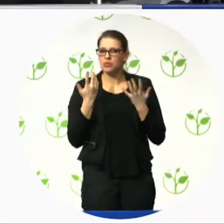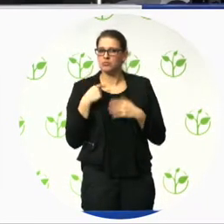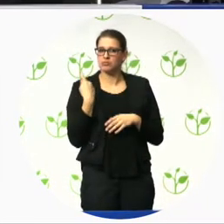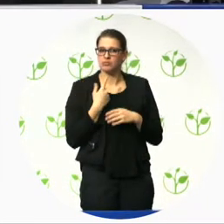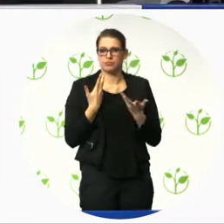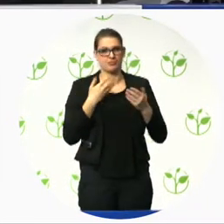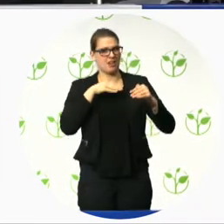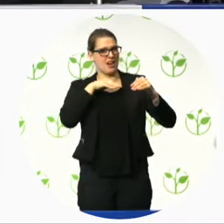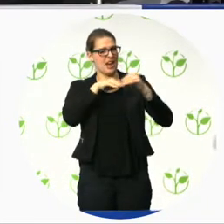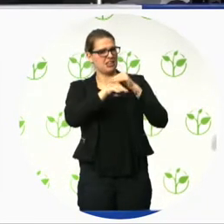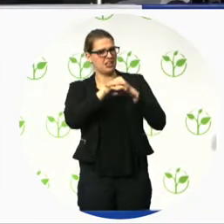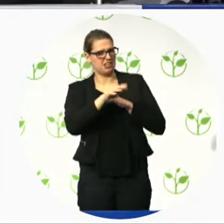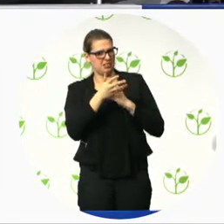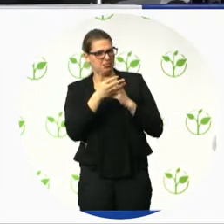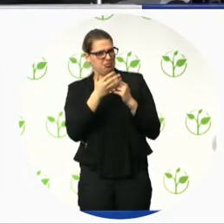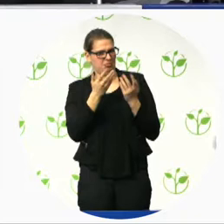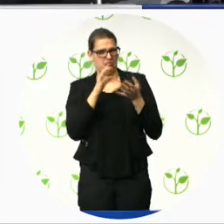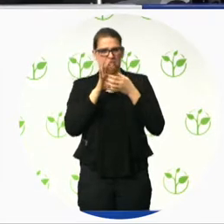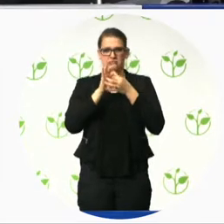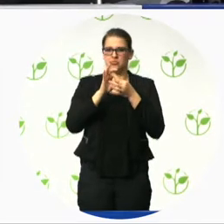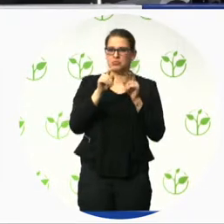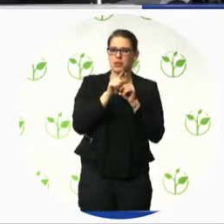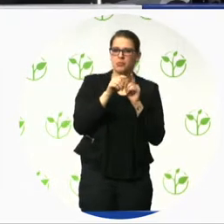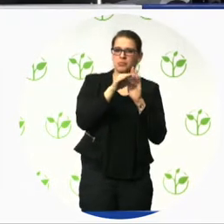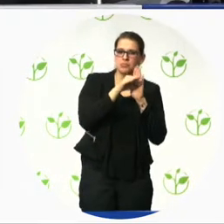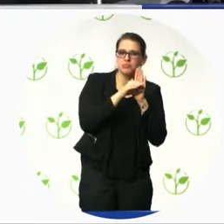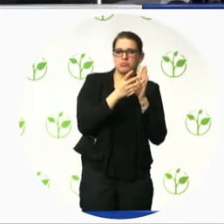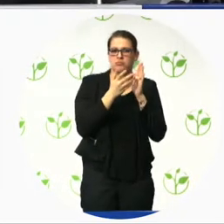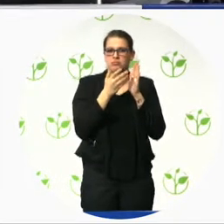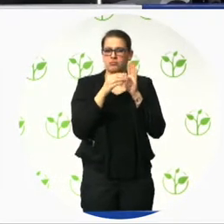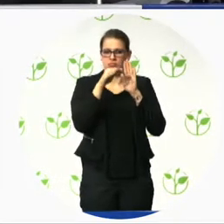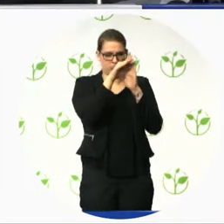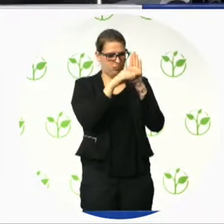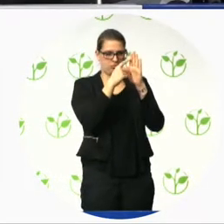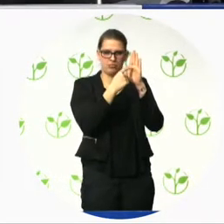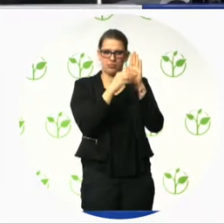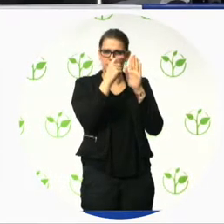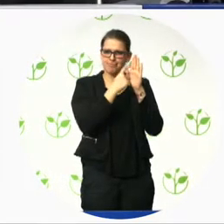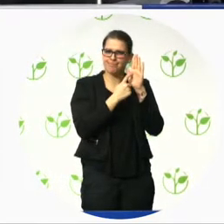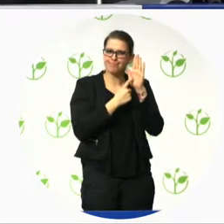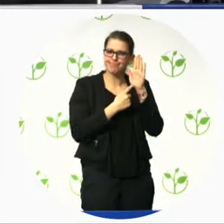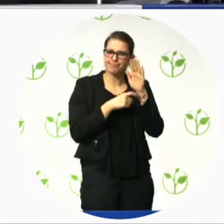to the rules of the laws that we have in Austria, for example. We have a law in Austria. which